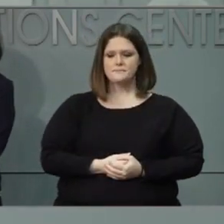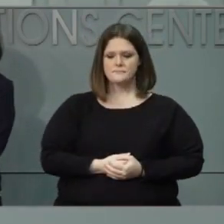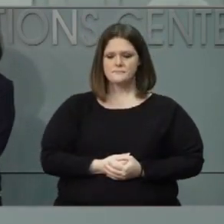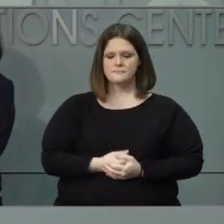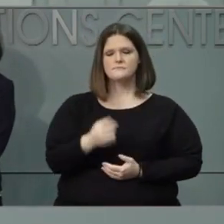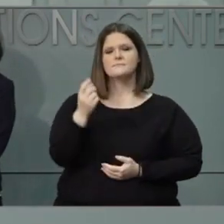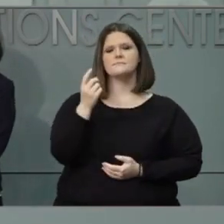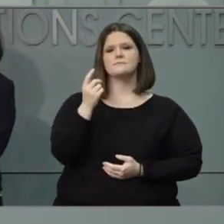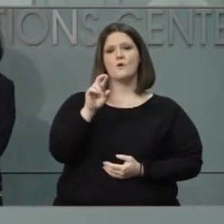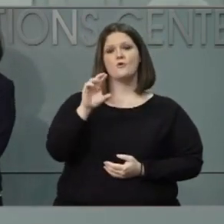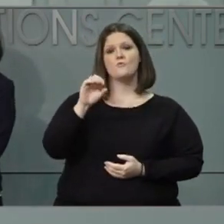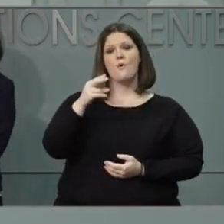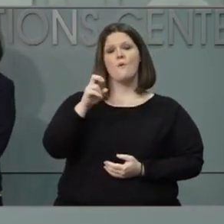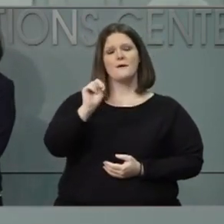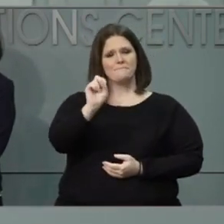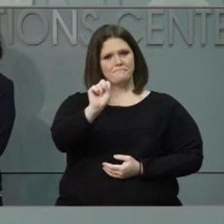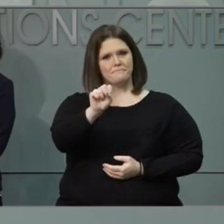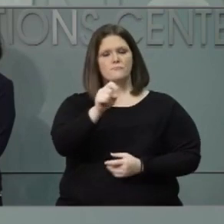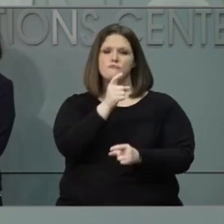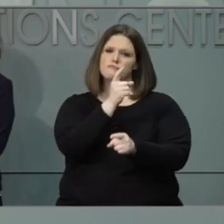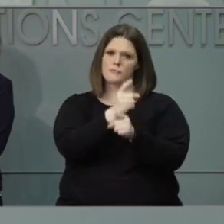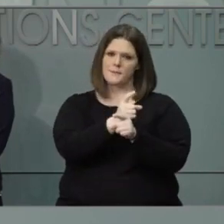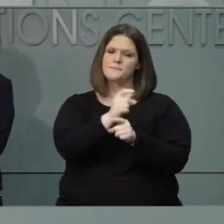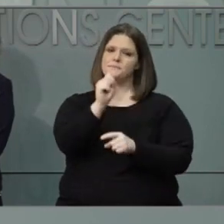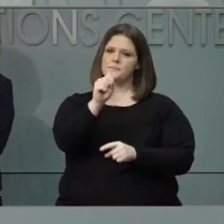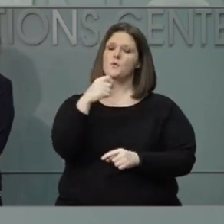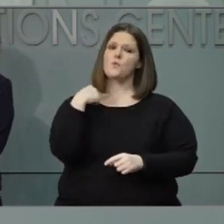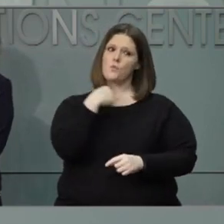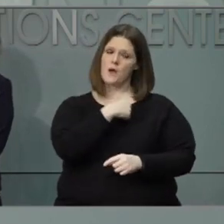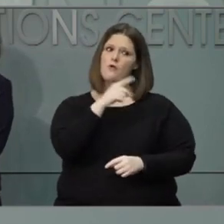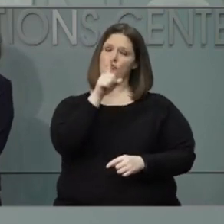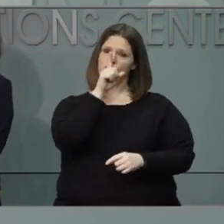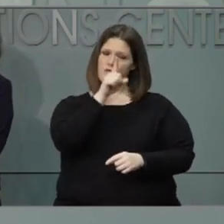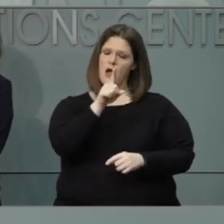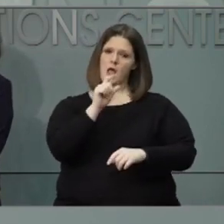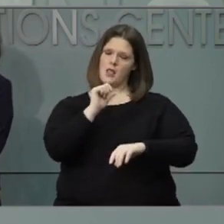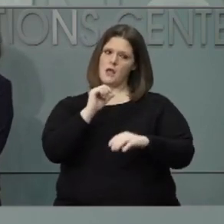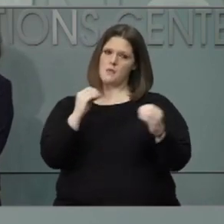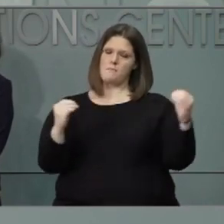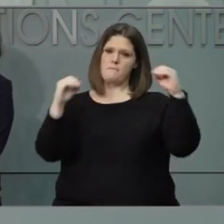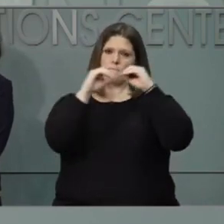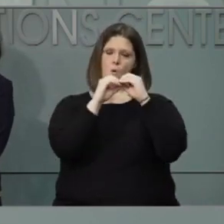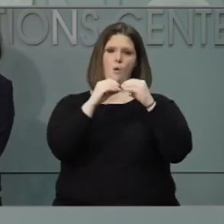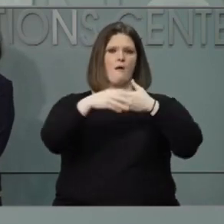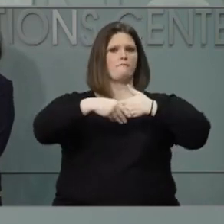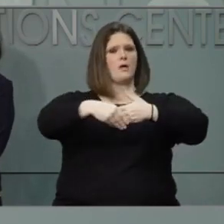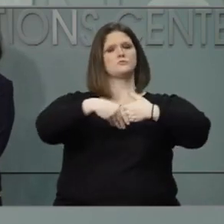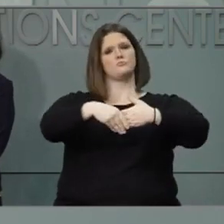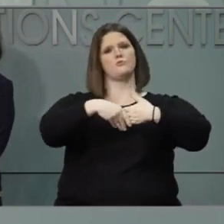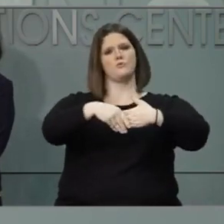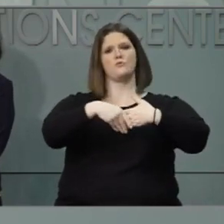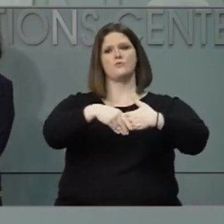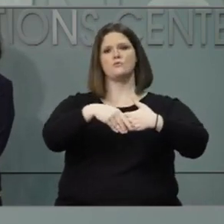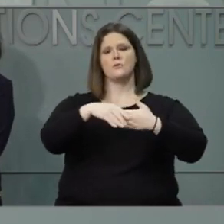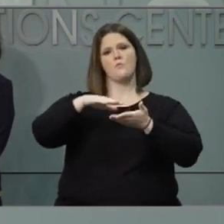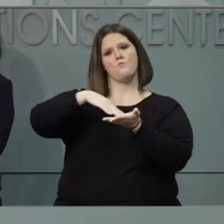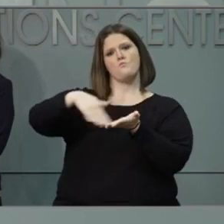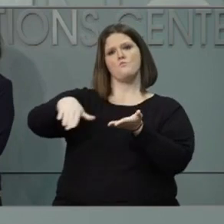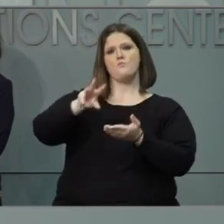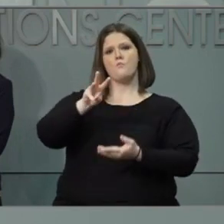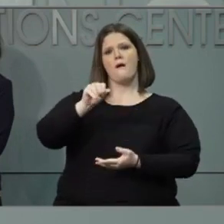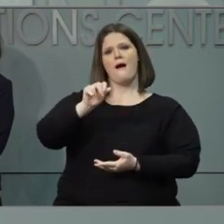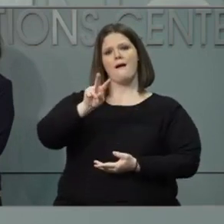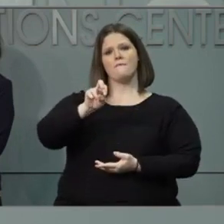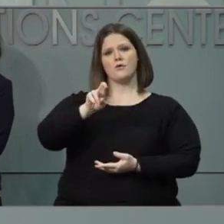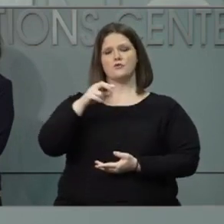Thanks, Rose. Thanks for your question. Yes, as the governor mentioned, we have put actually a lot of waiver flexibility as part of our